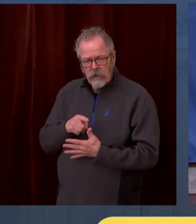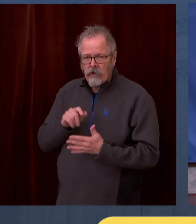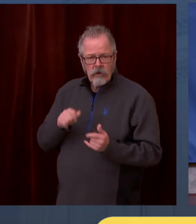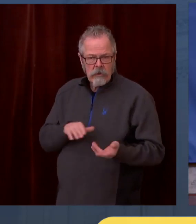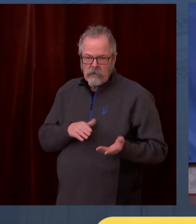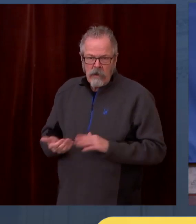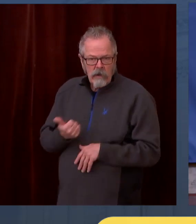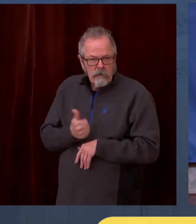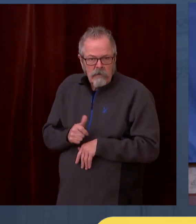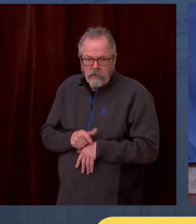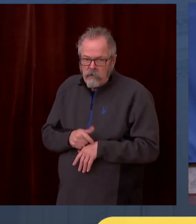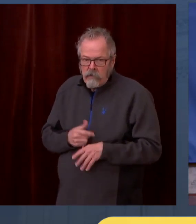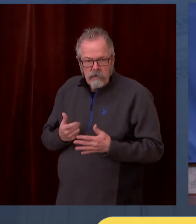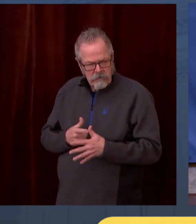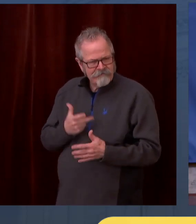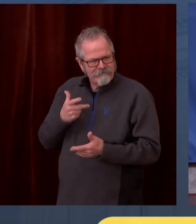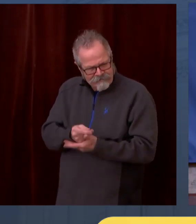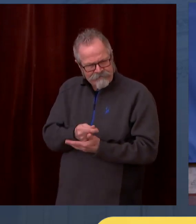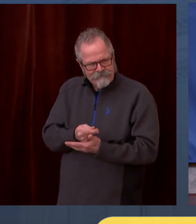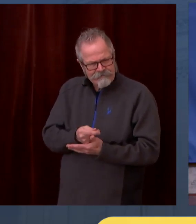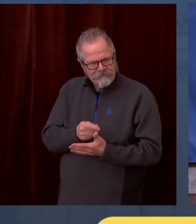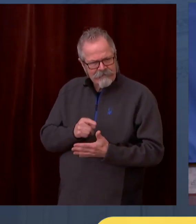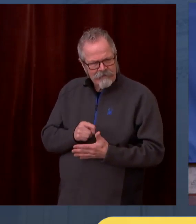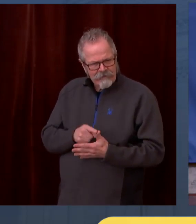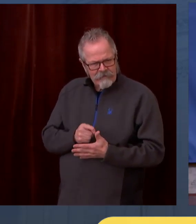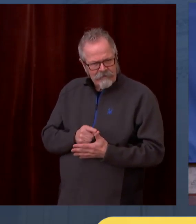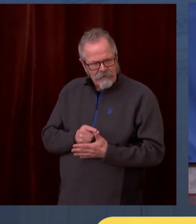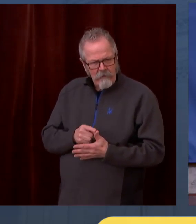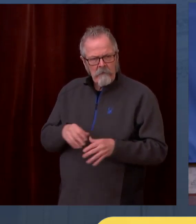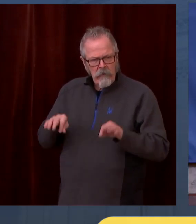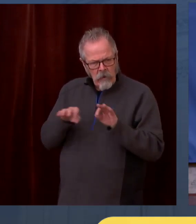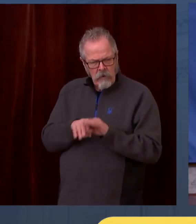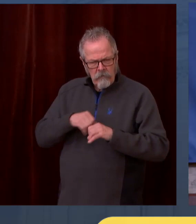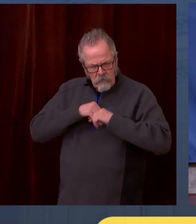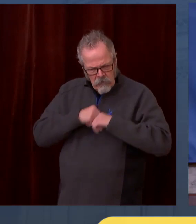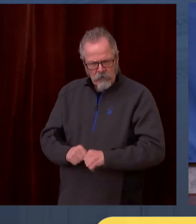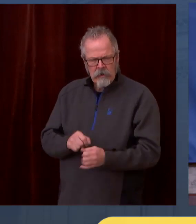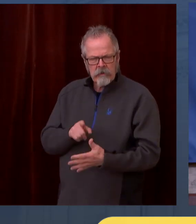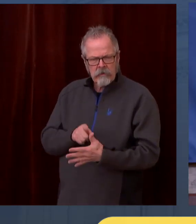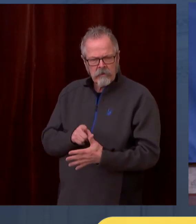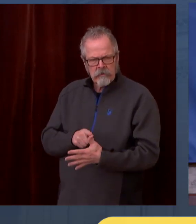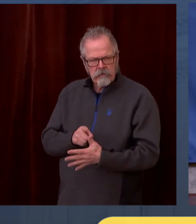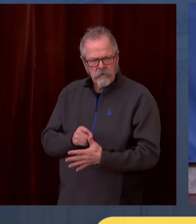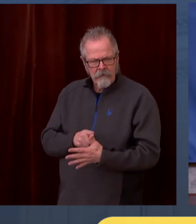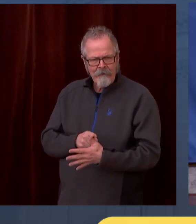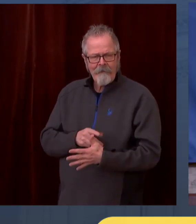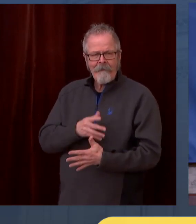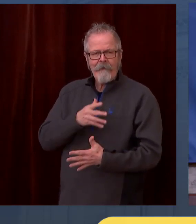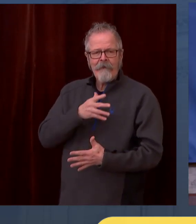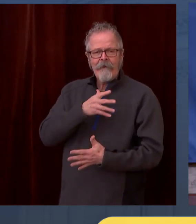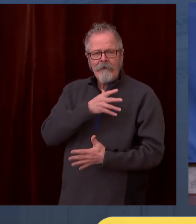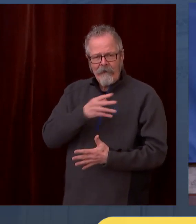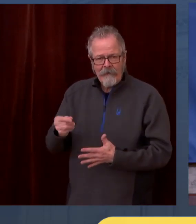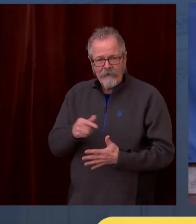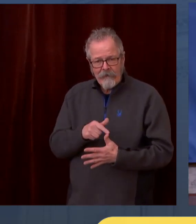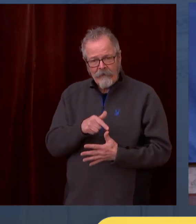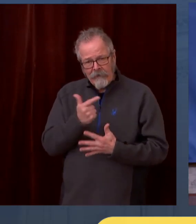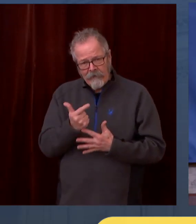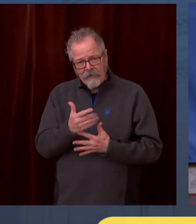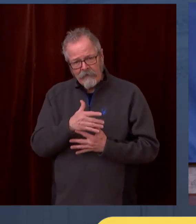just go fight for the vaccine. And we had 7 million people fighting for vaccine in the first day, it would have been